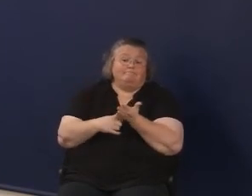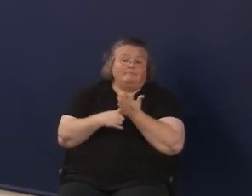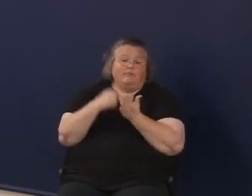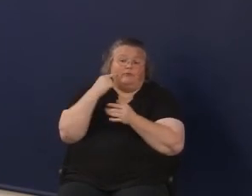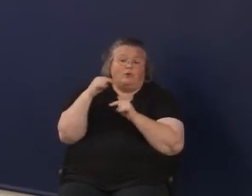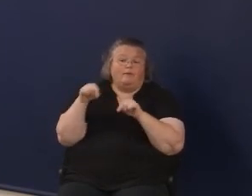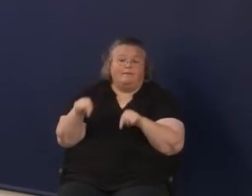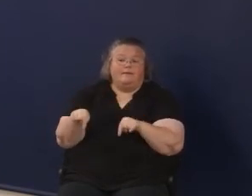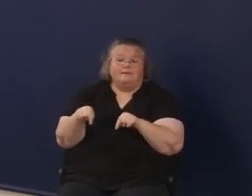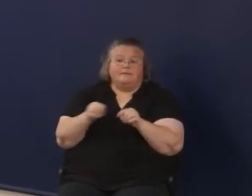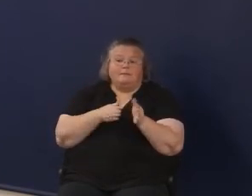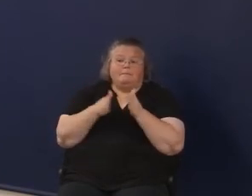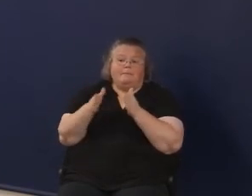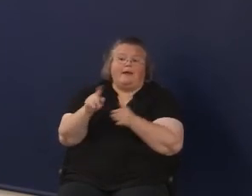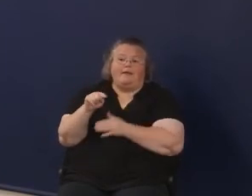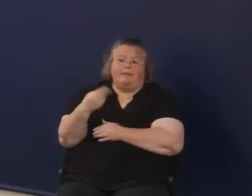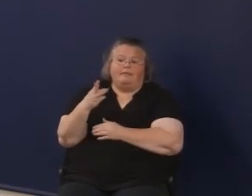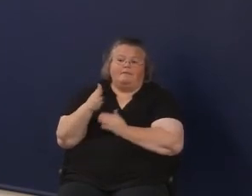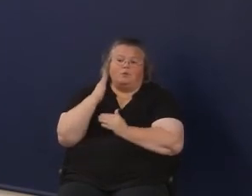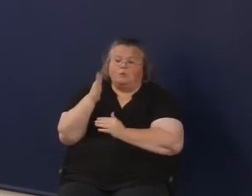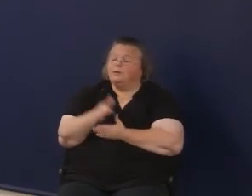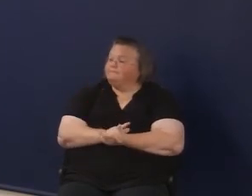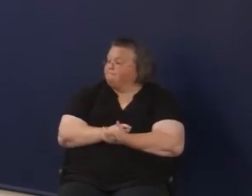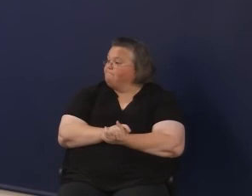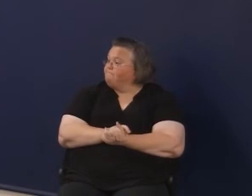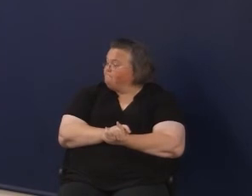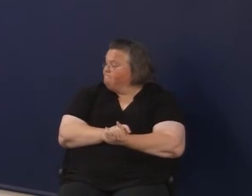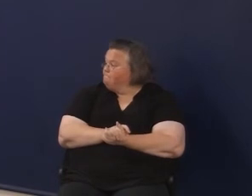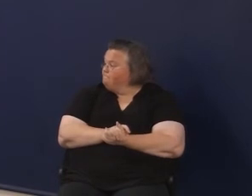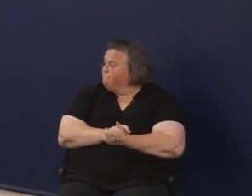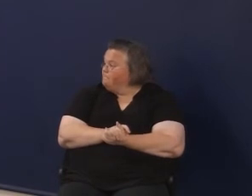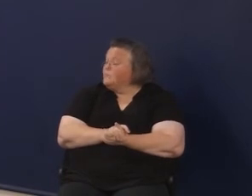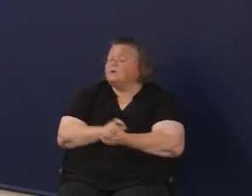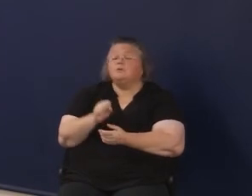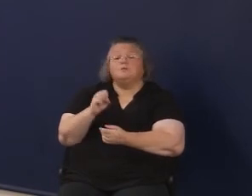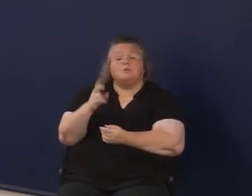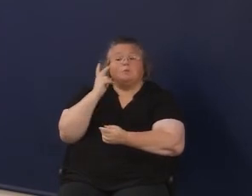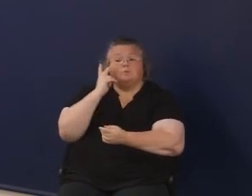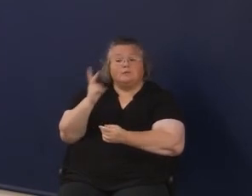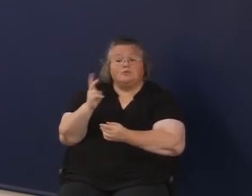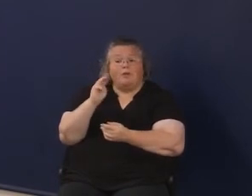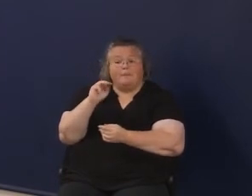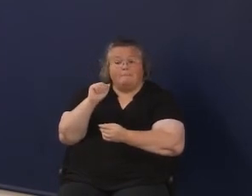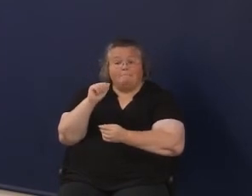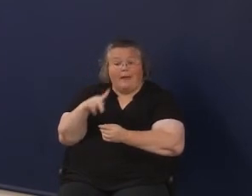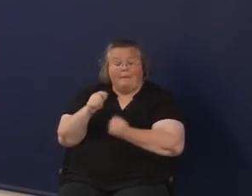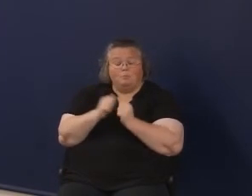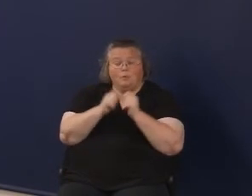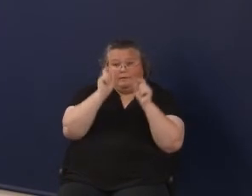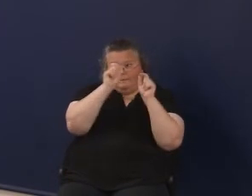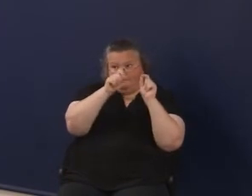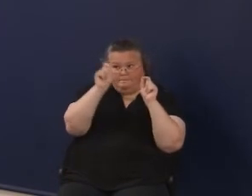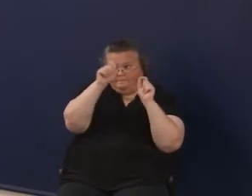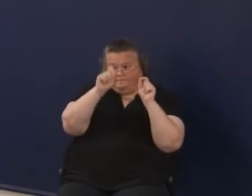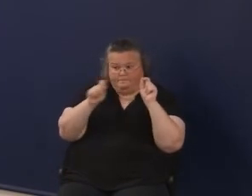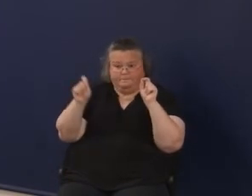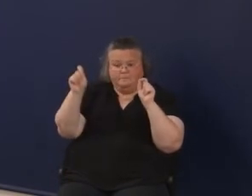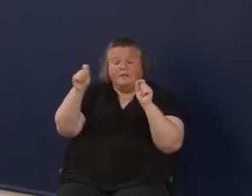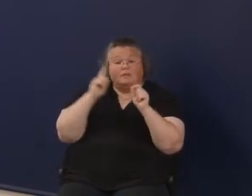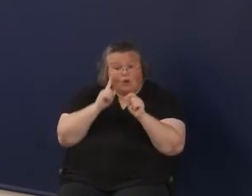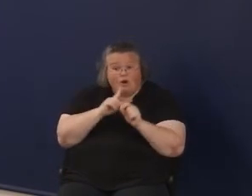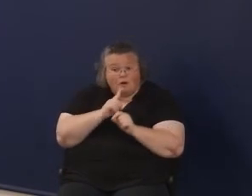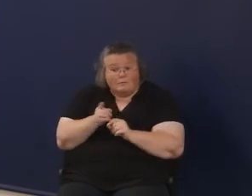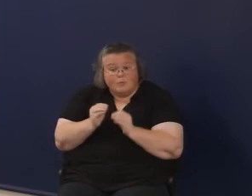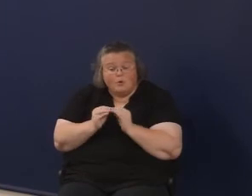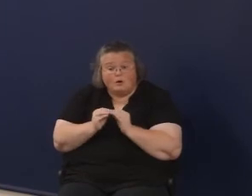the path forward for this. So, when we saw the map with the points, there are